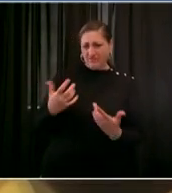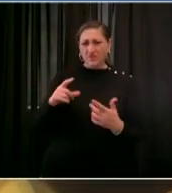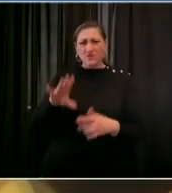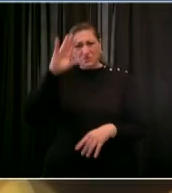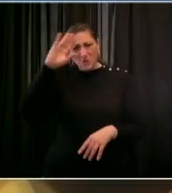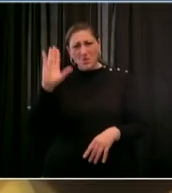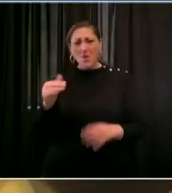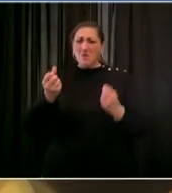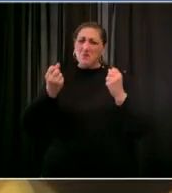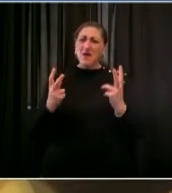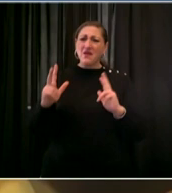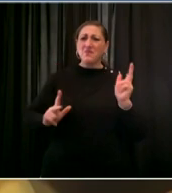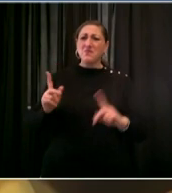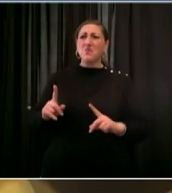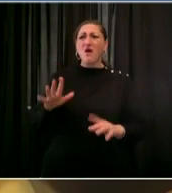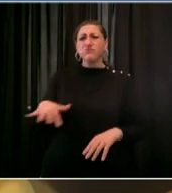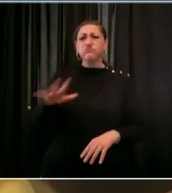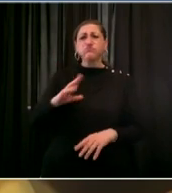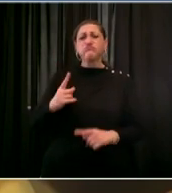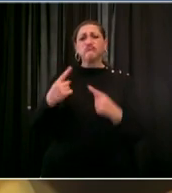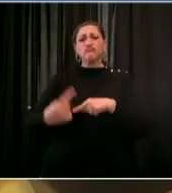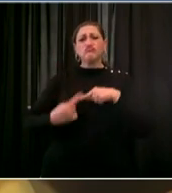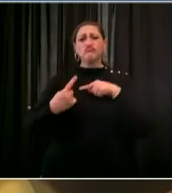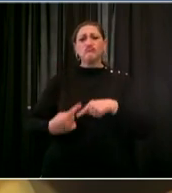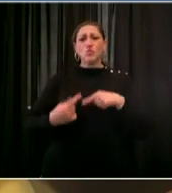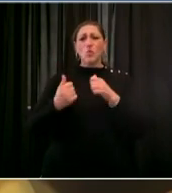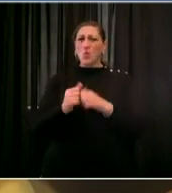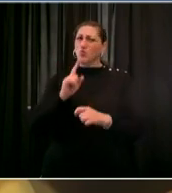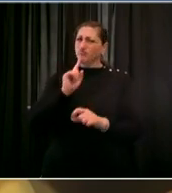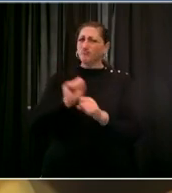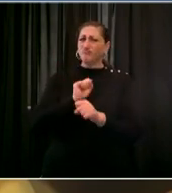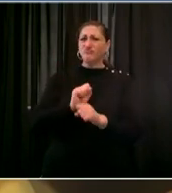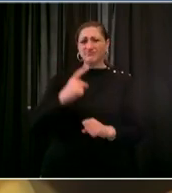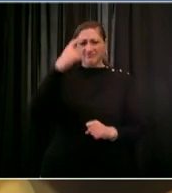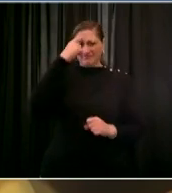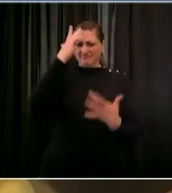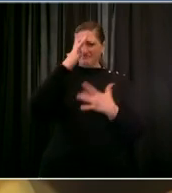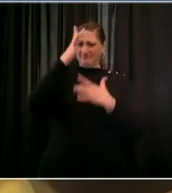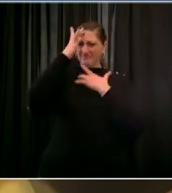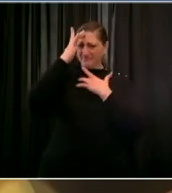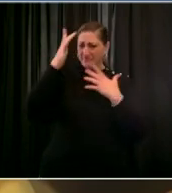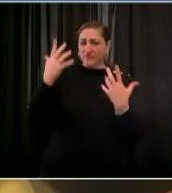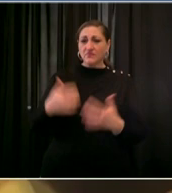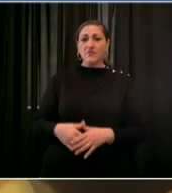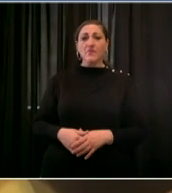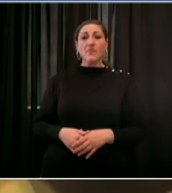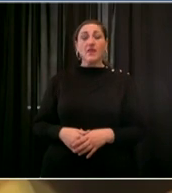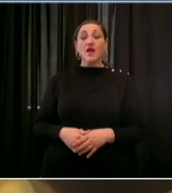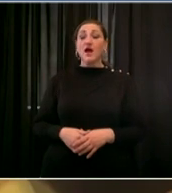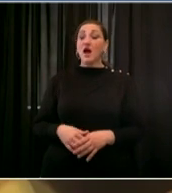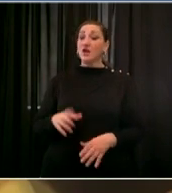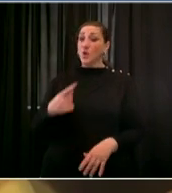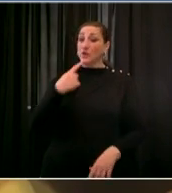illness i want to state up front that there were many people who tried to help jordan get the